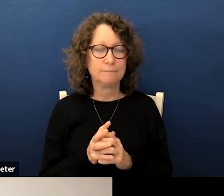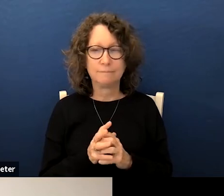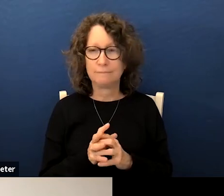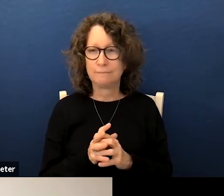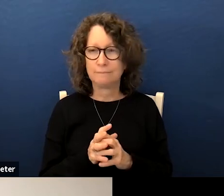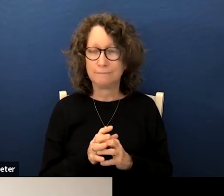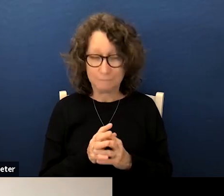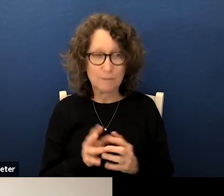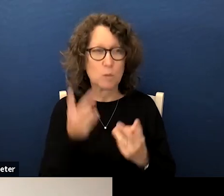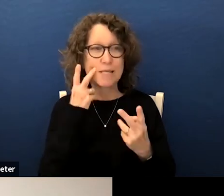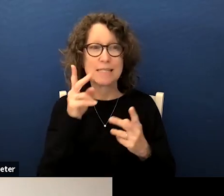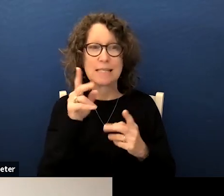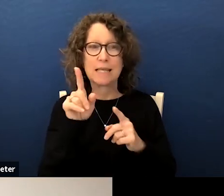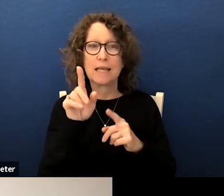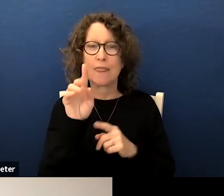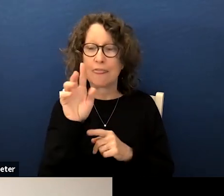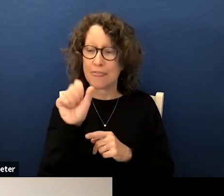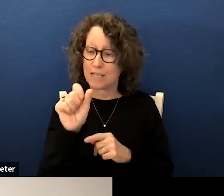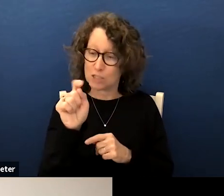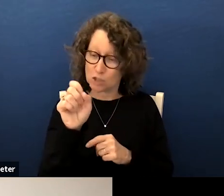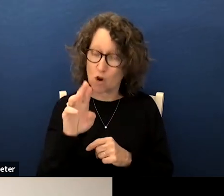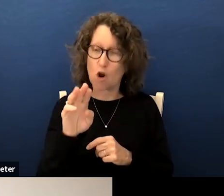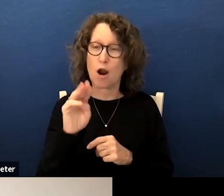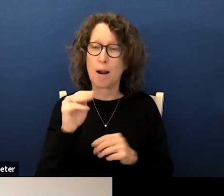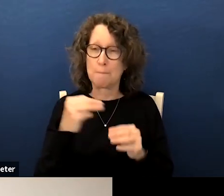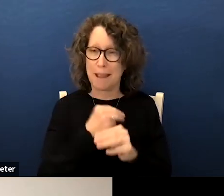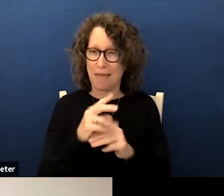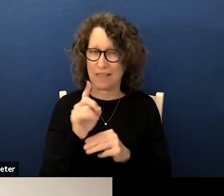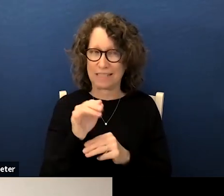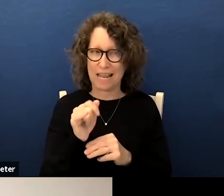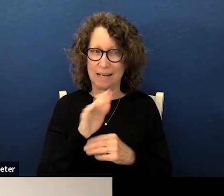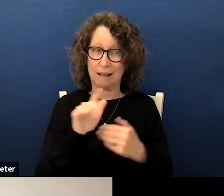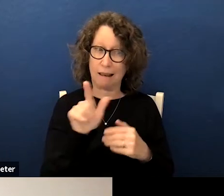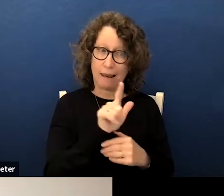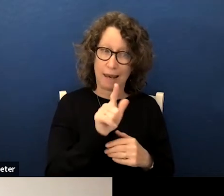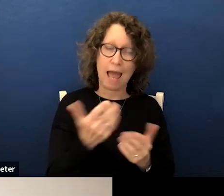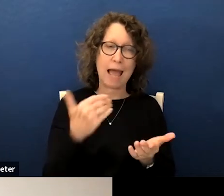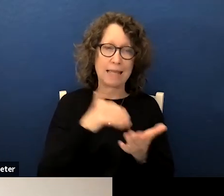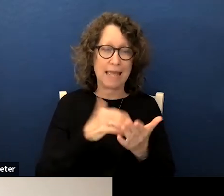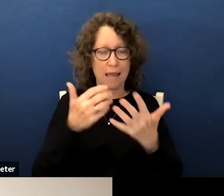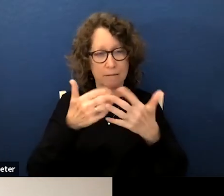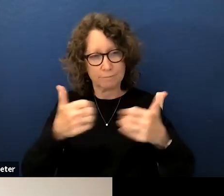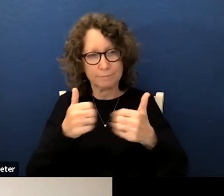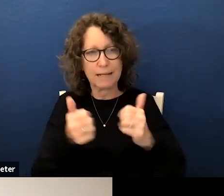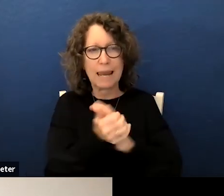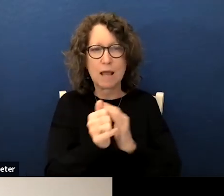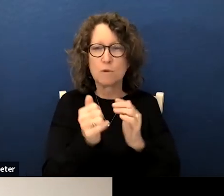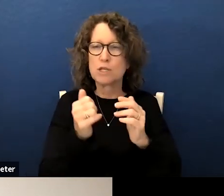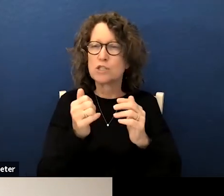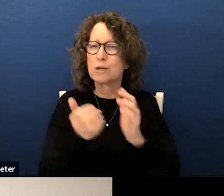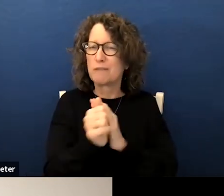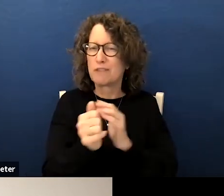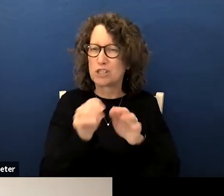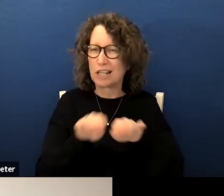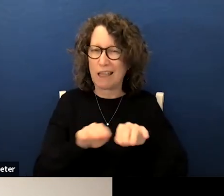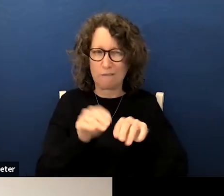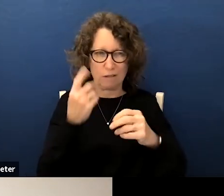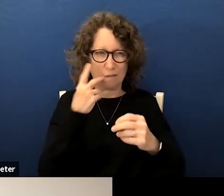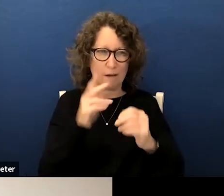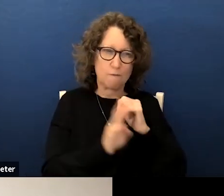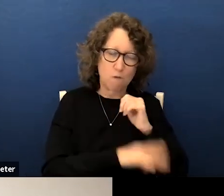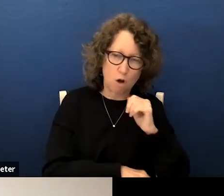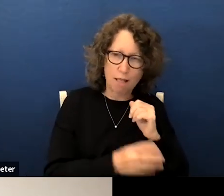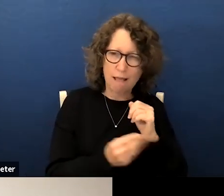here we see the star math data repeated for all students on the left and then disaggregated by language proficiency level for both spring and for